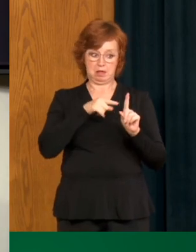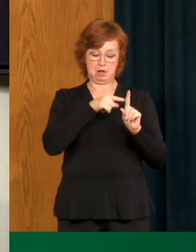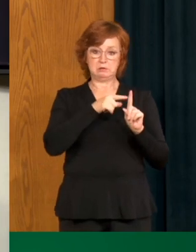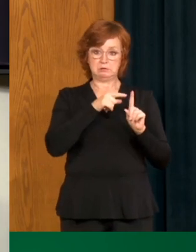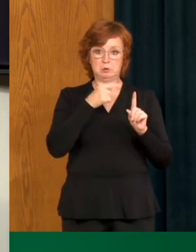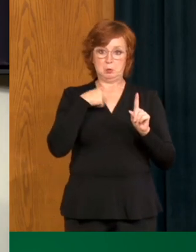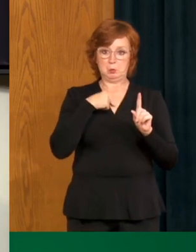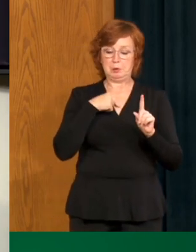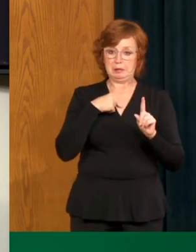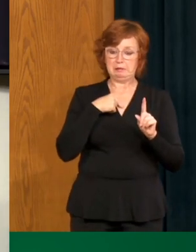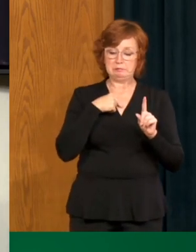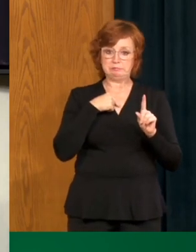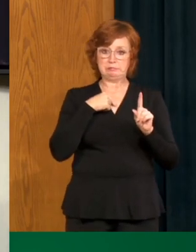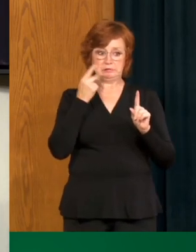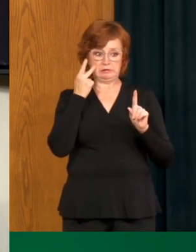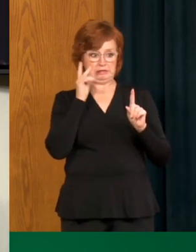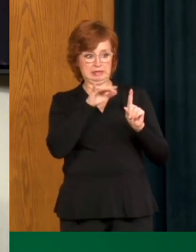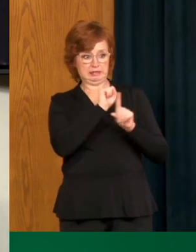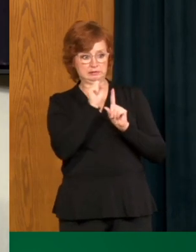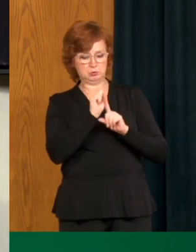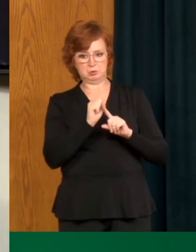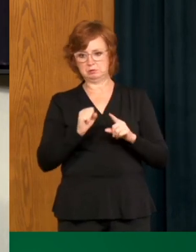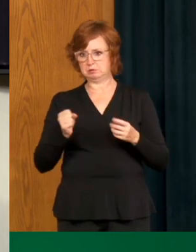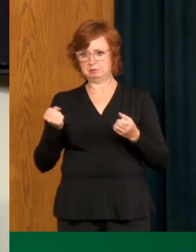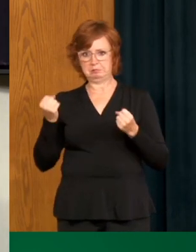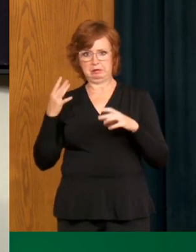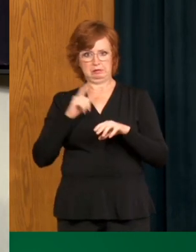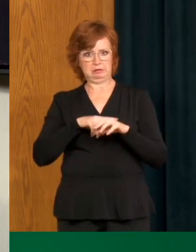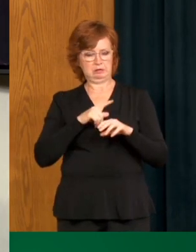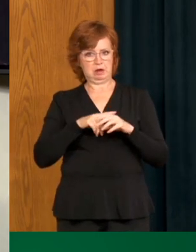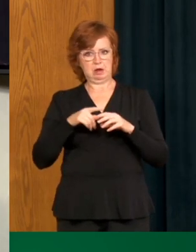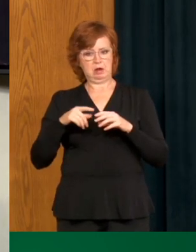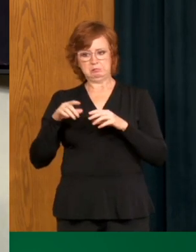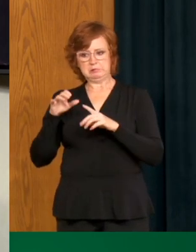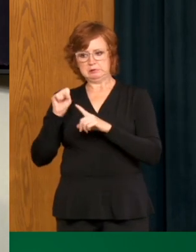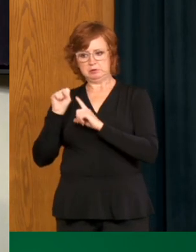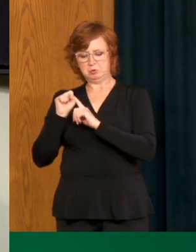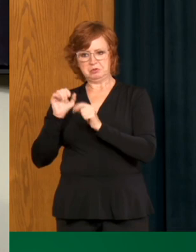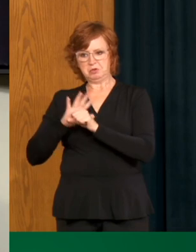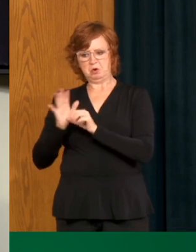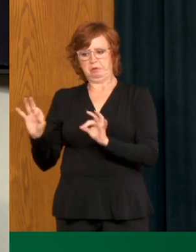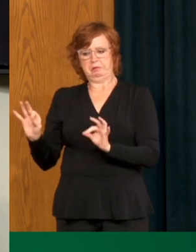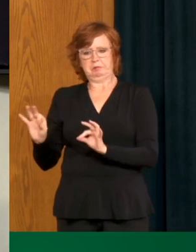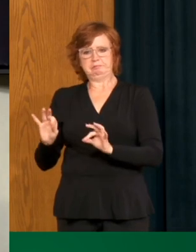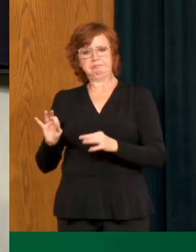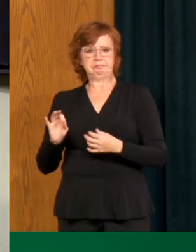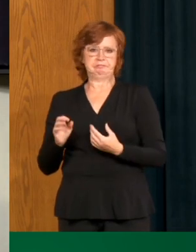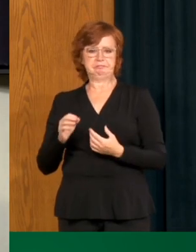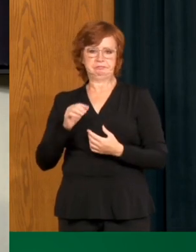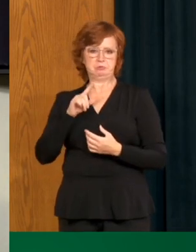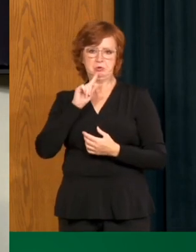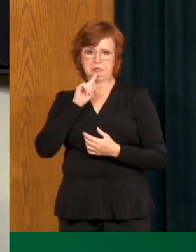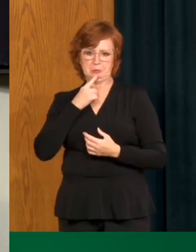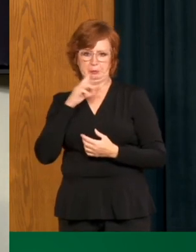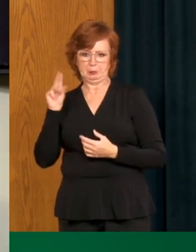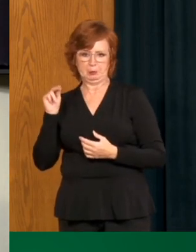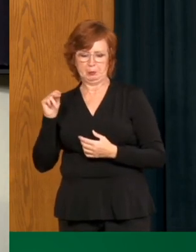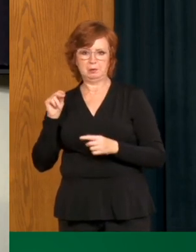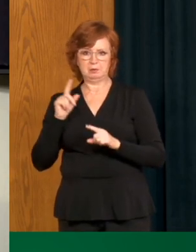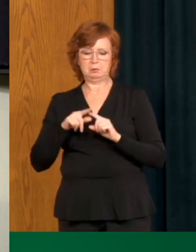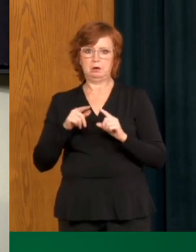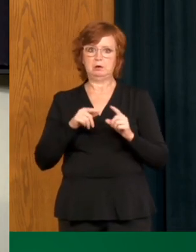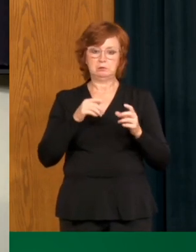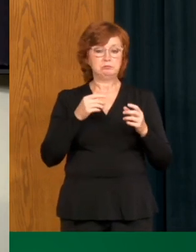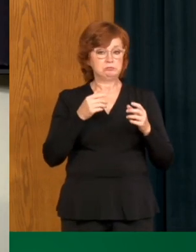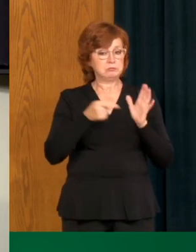in some cases COVID can be asymptomatic or mild, it can in many cases, too many, lead to hospitalization,